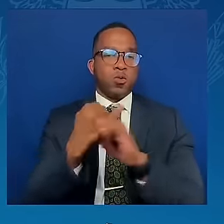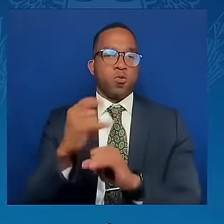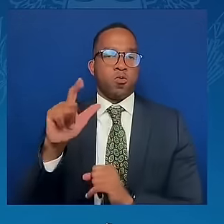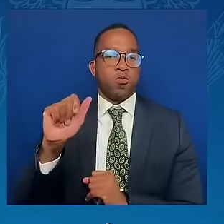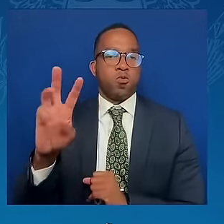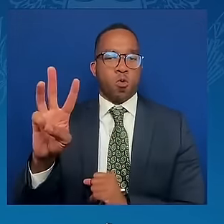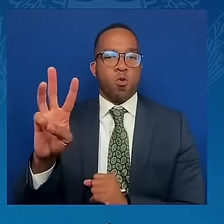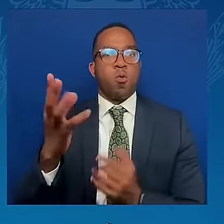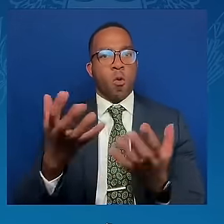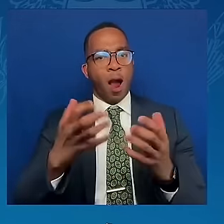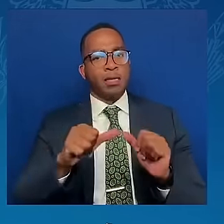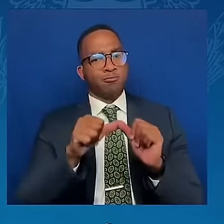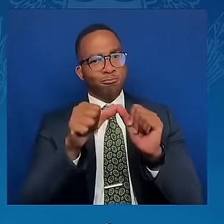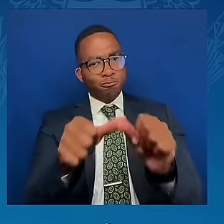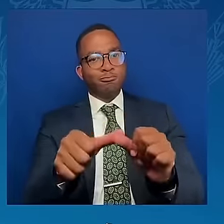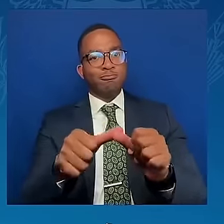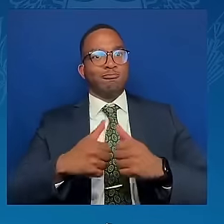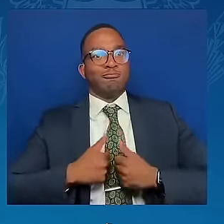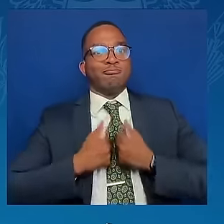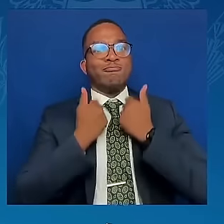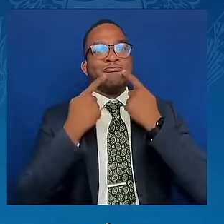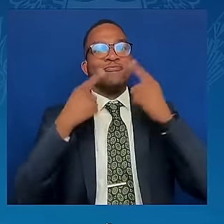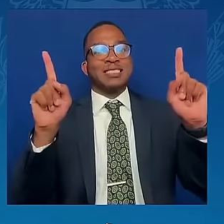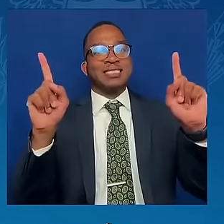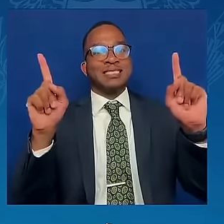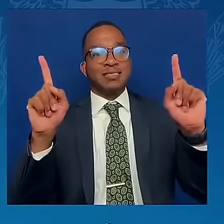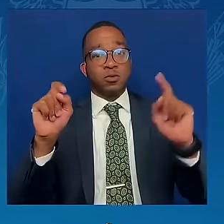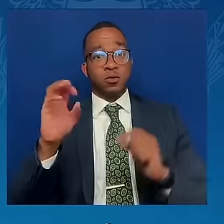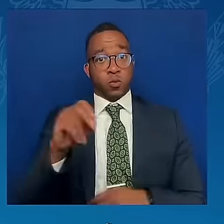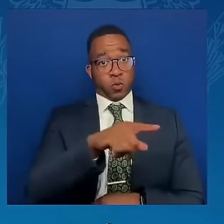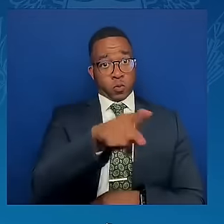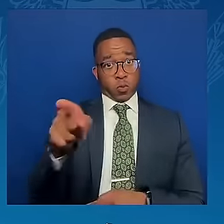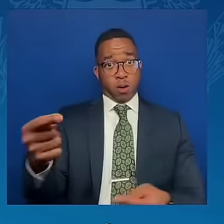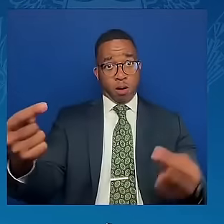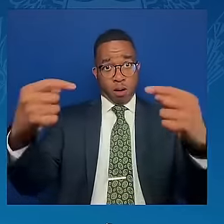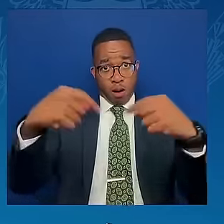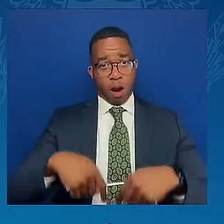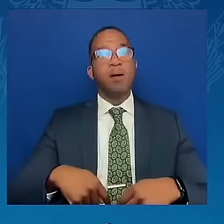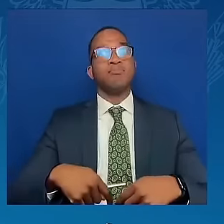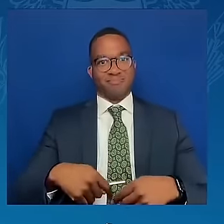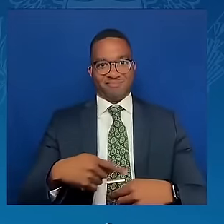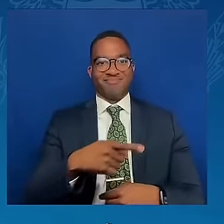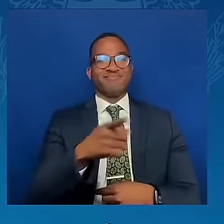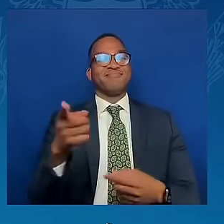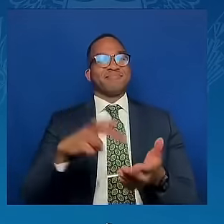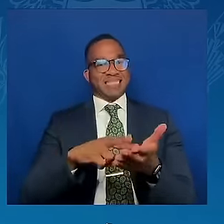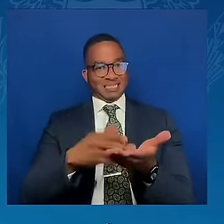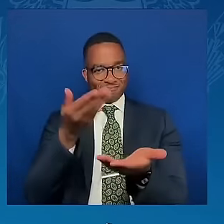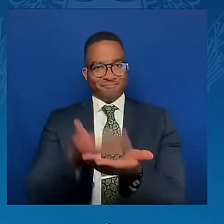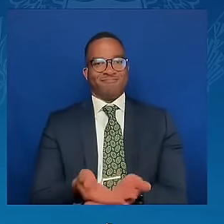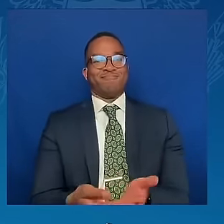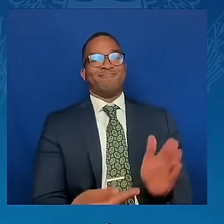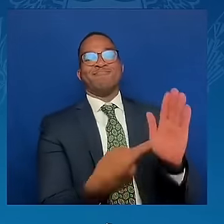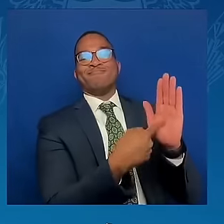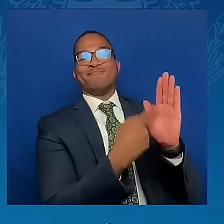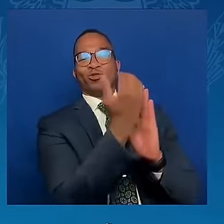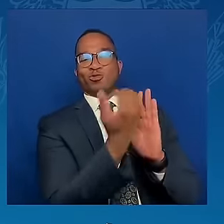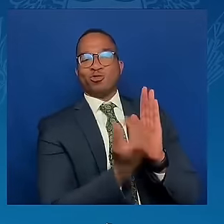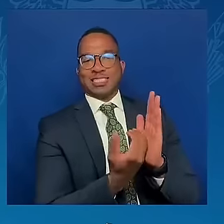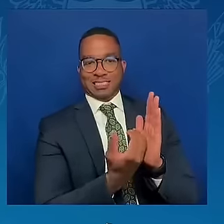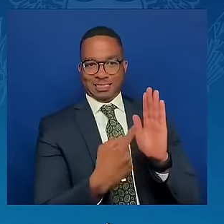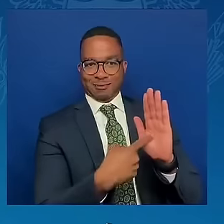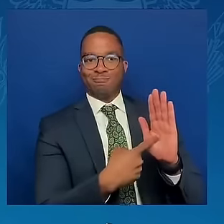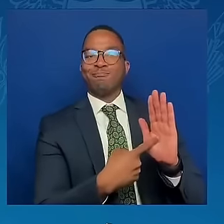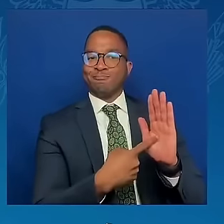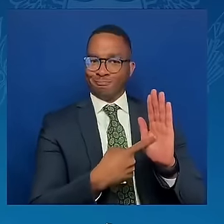presence here proves that the UN Charter and the basic conventions are not a formality,